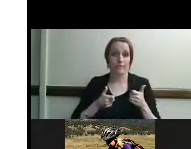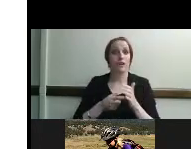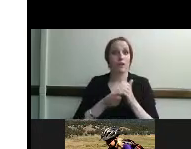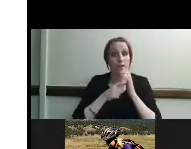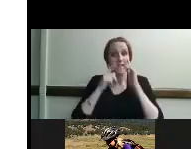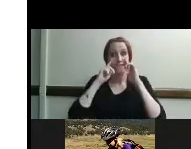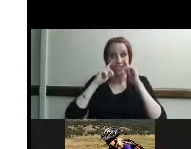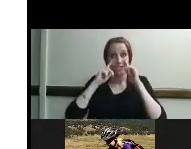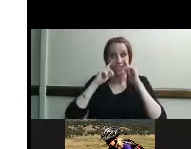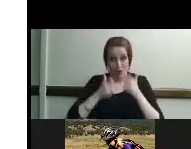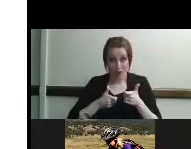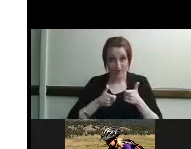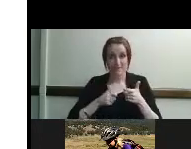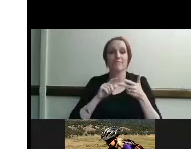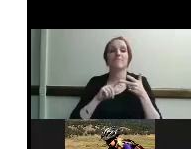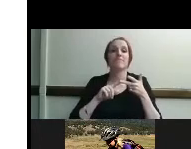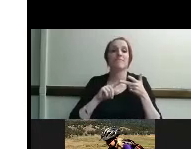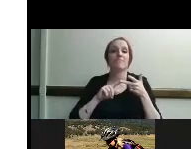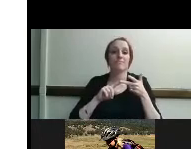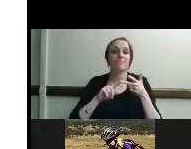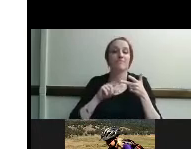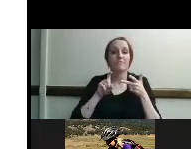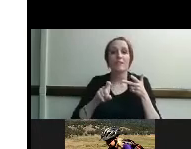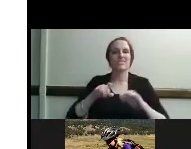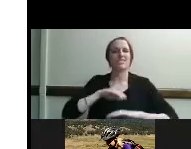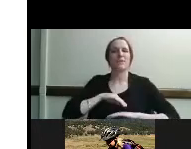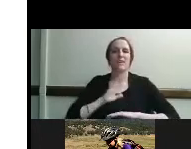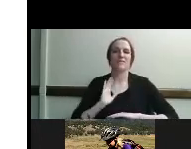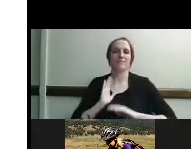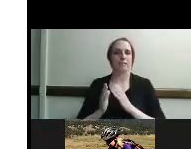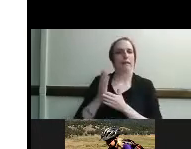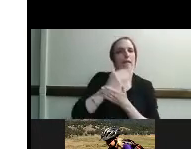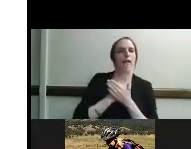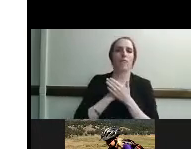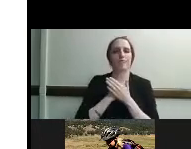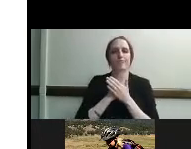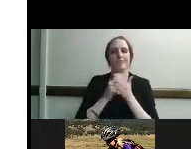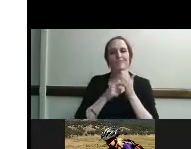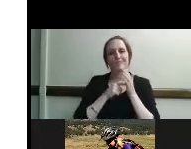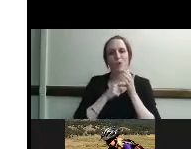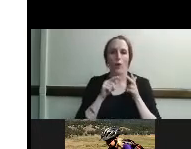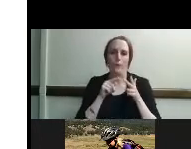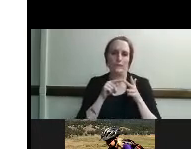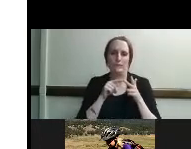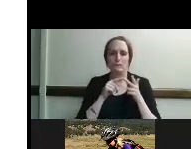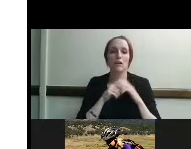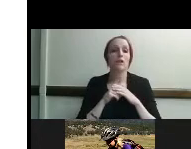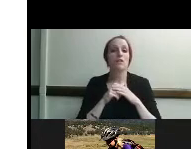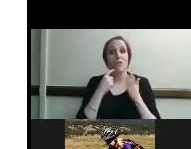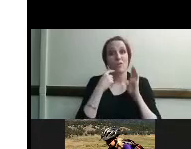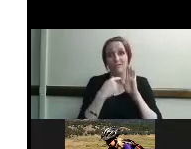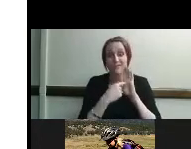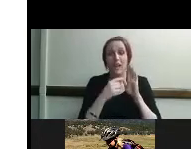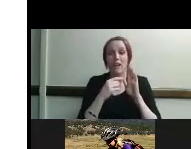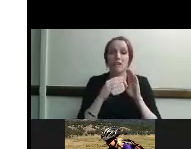loss and third they must meet the income criteria and in this case they have to be below 400